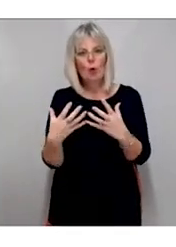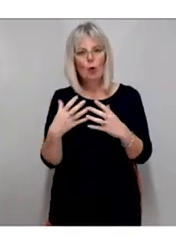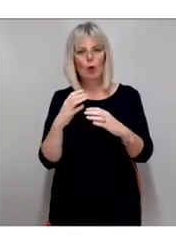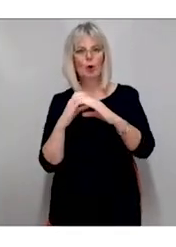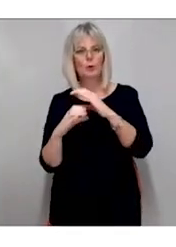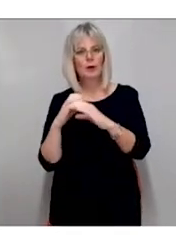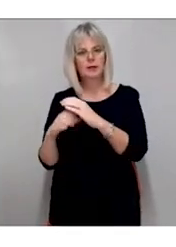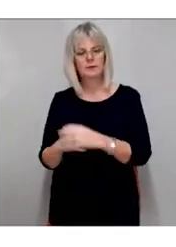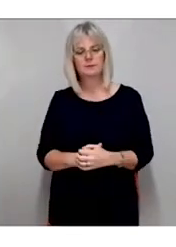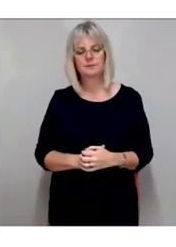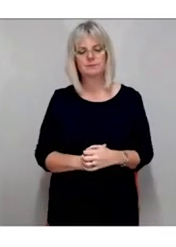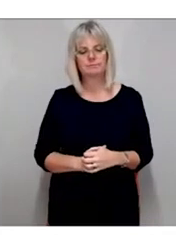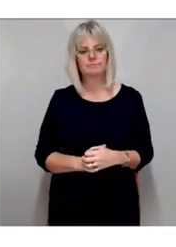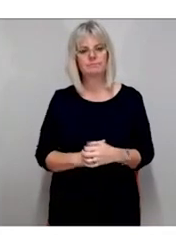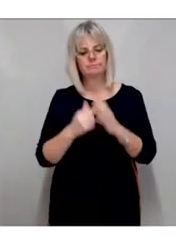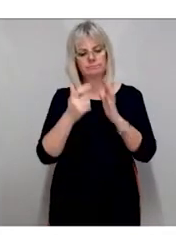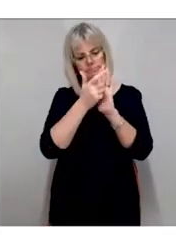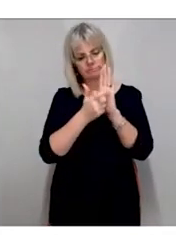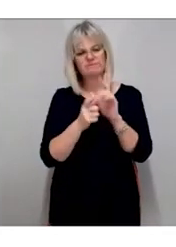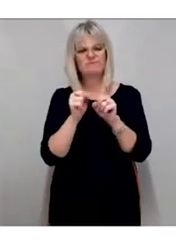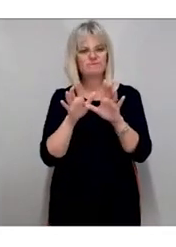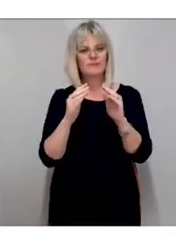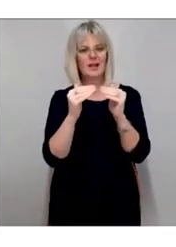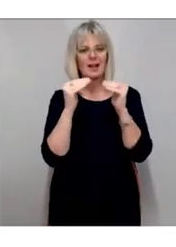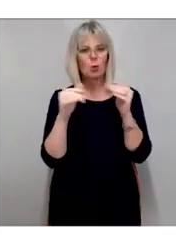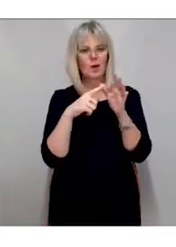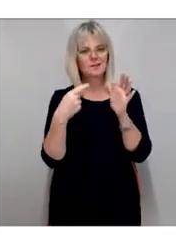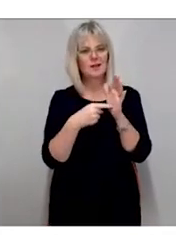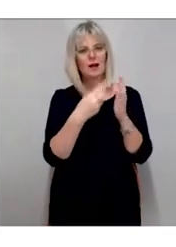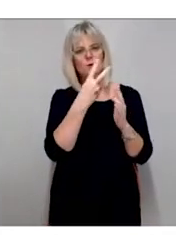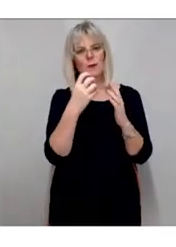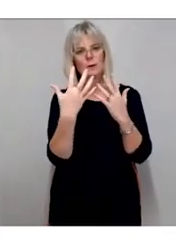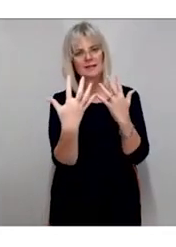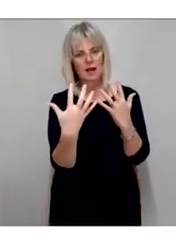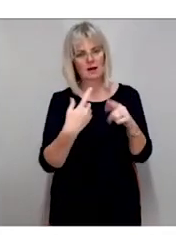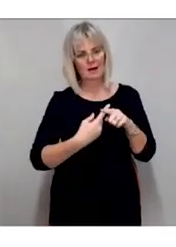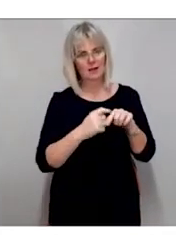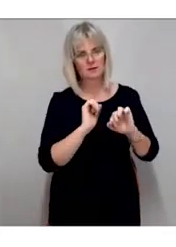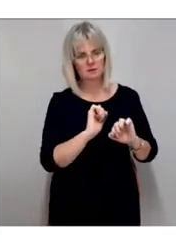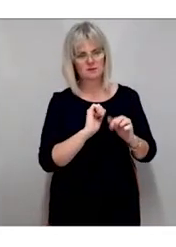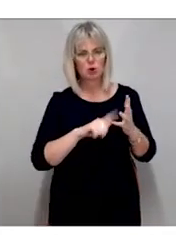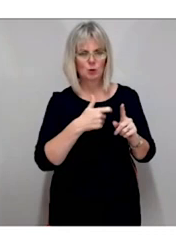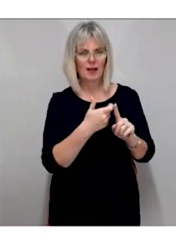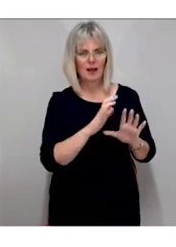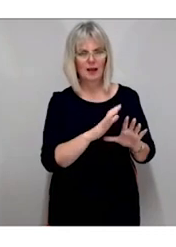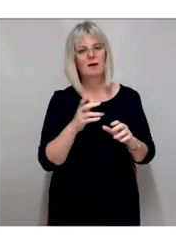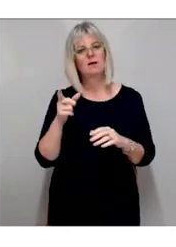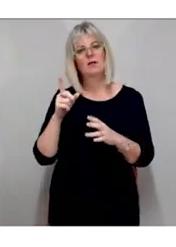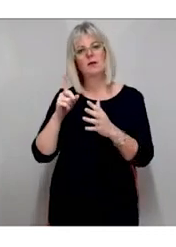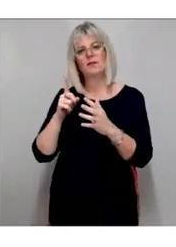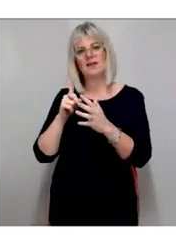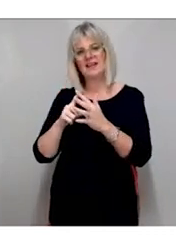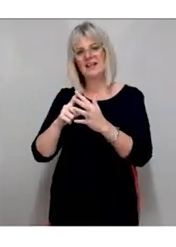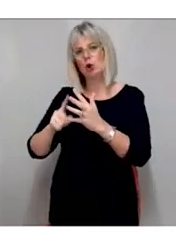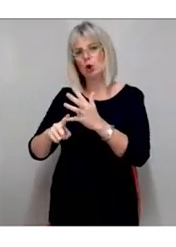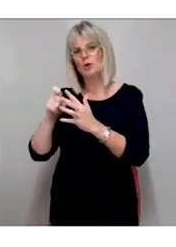the Equality Act 2010 in the UK and the EU Web Accessibility Directive, a person has the right to be